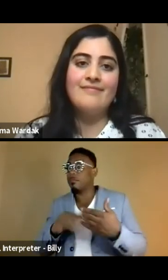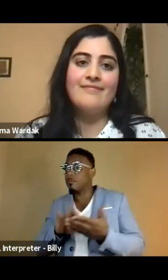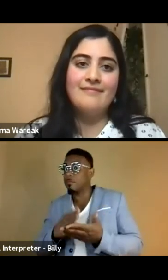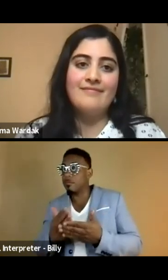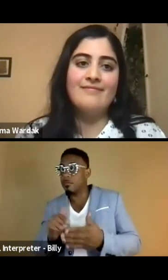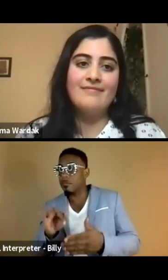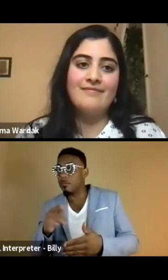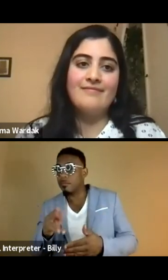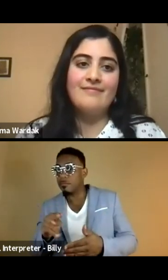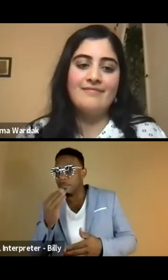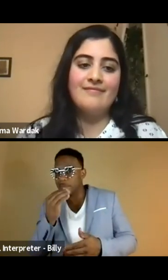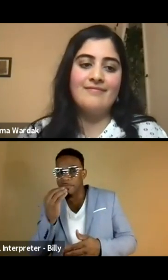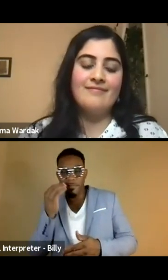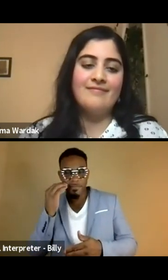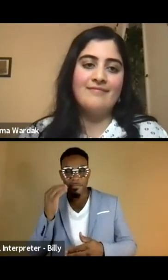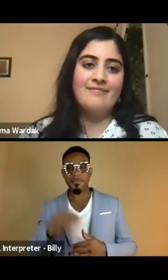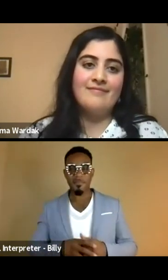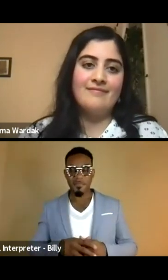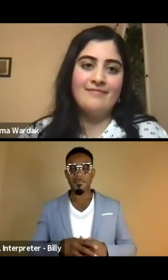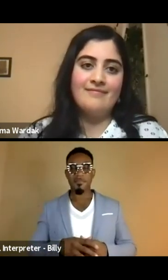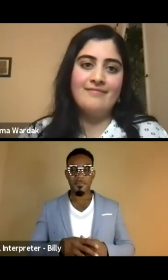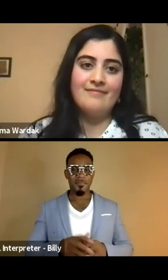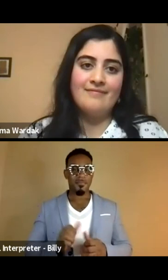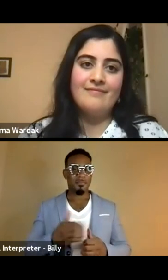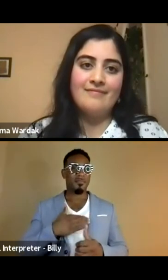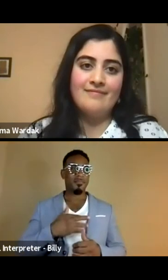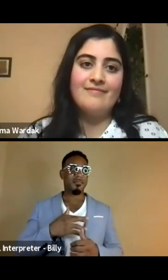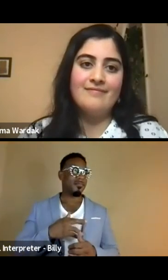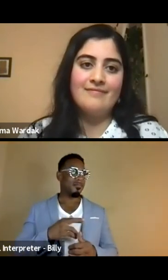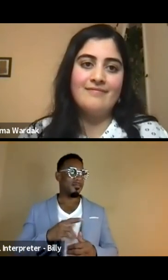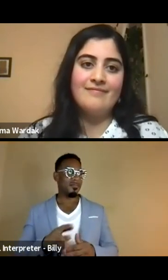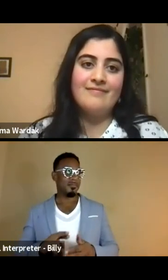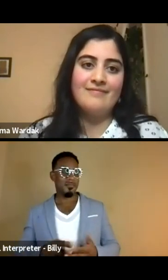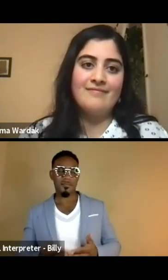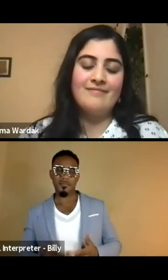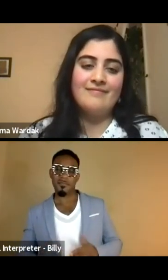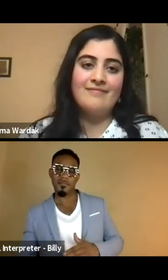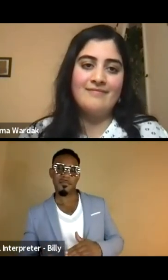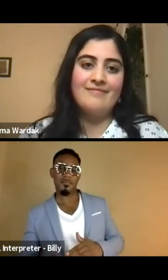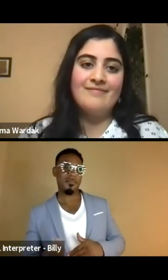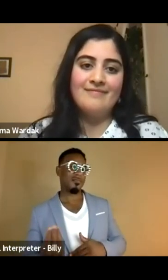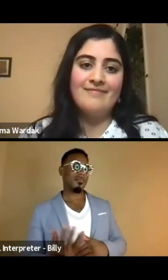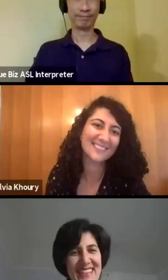of Afghan food at home with my recipes or, or whatever.